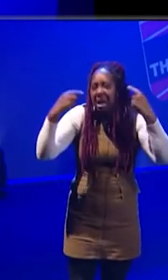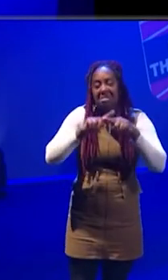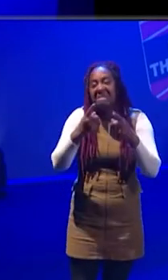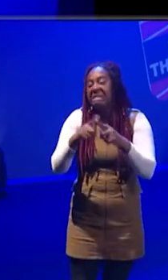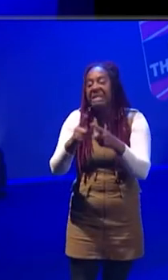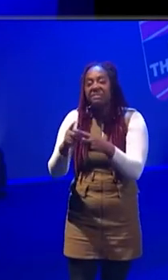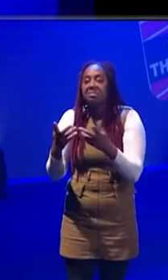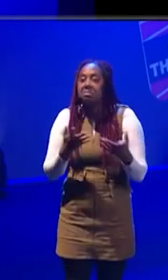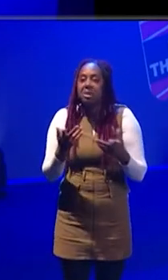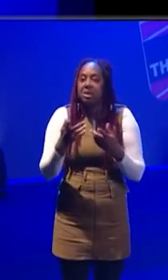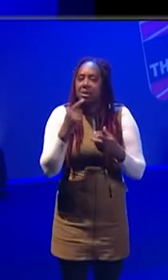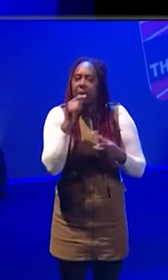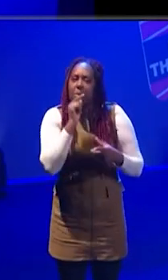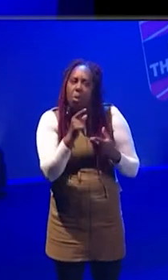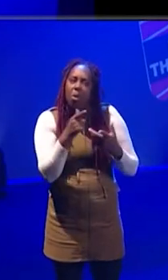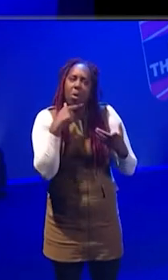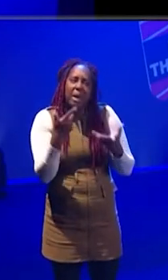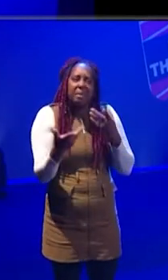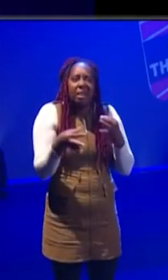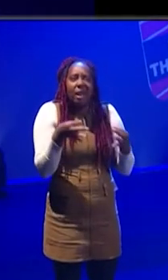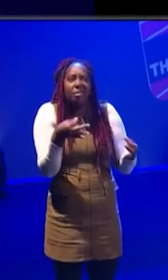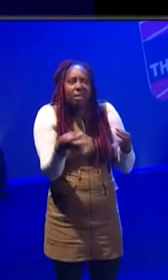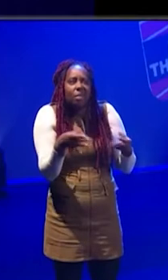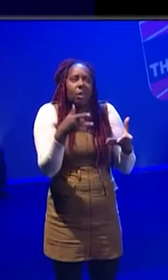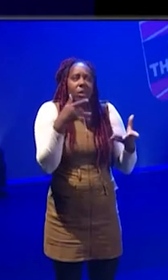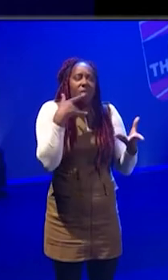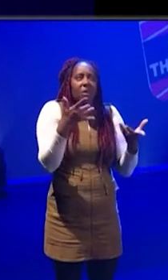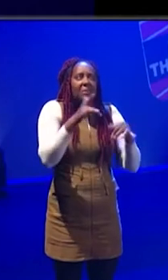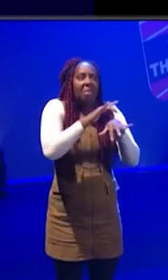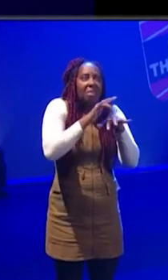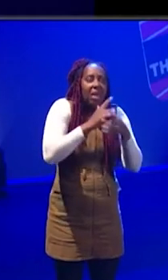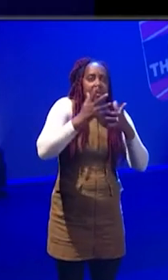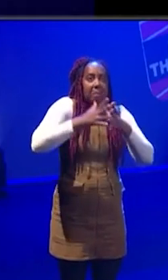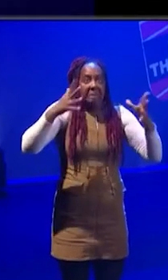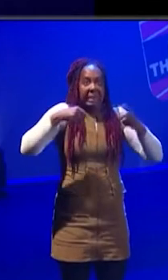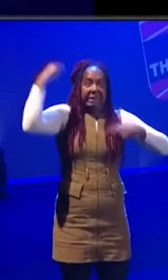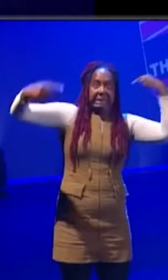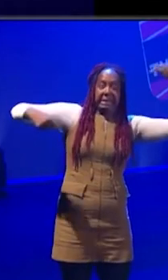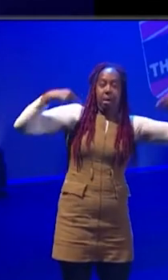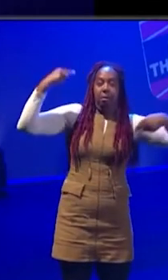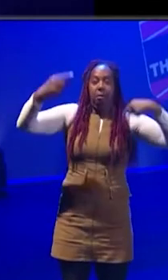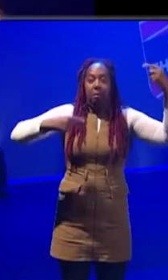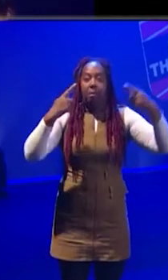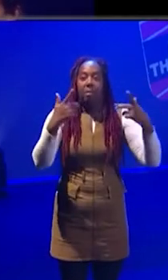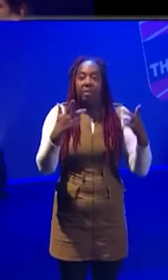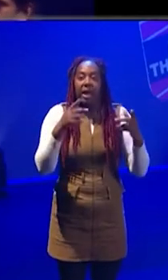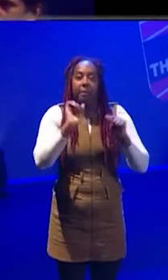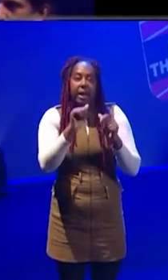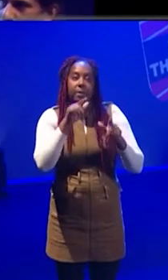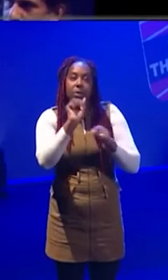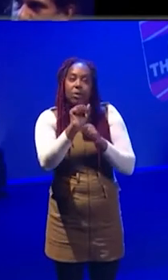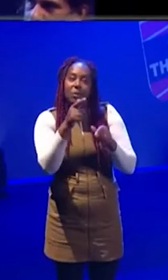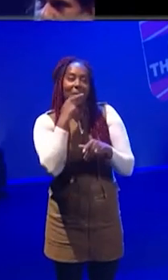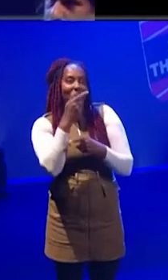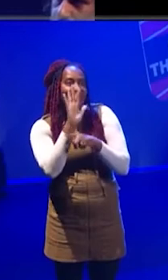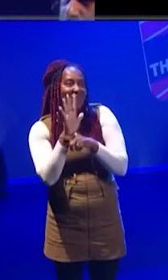it is much more kind of like linear chronological cinematic kind of sound design. And then you can kind of do trailers and film